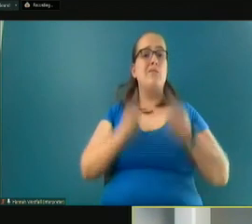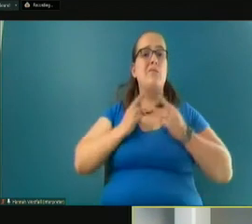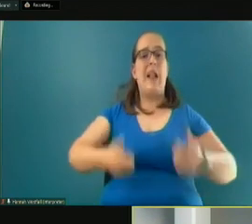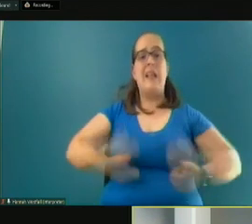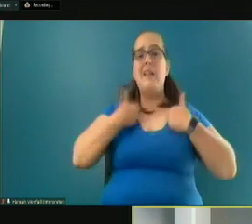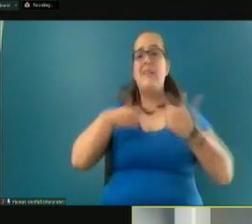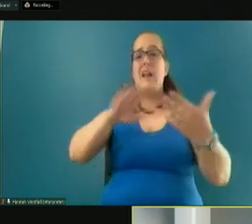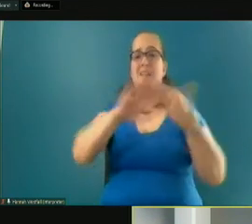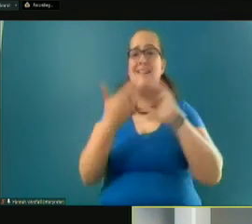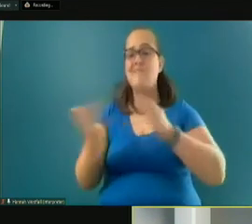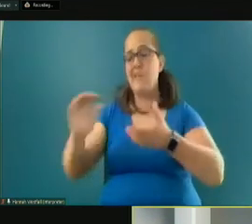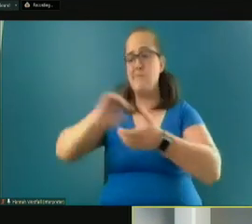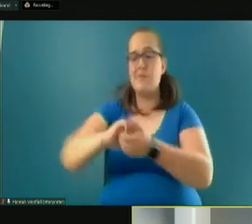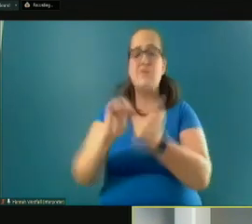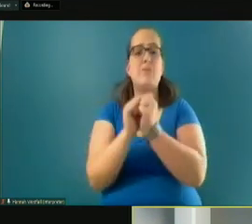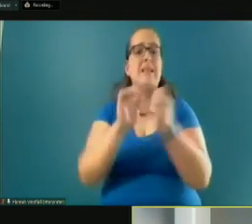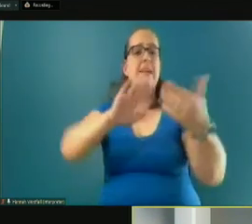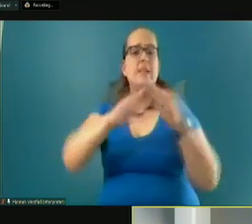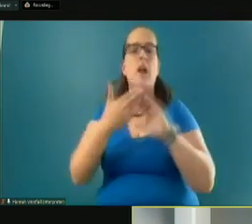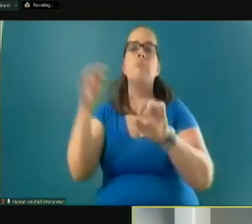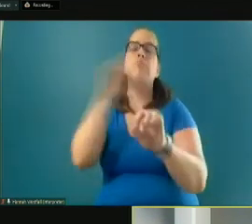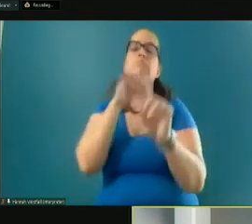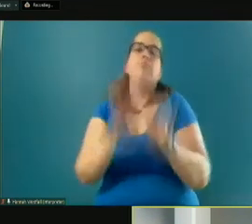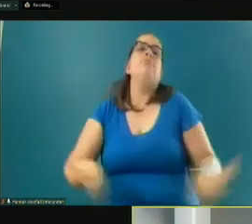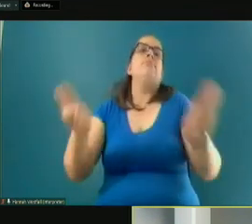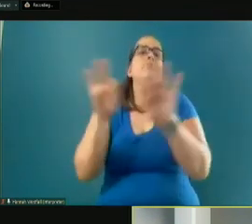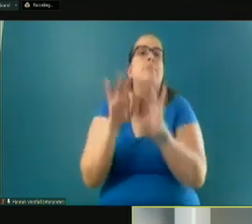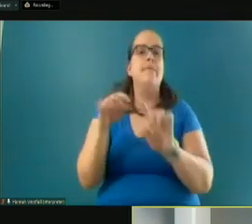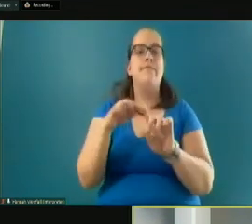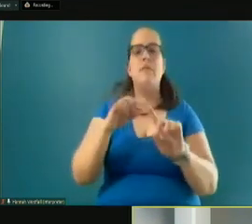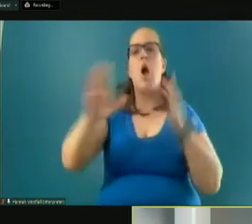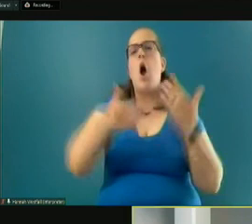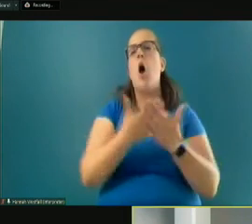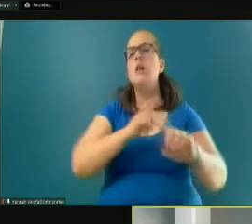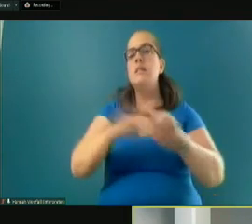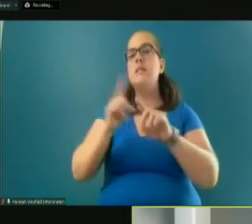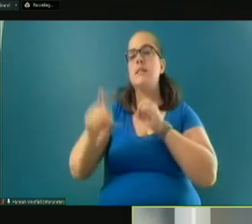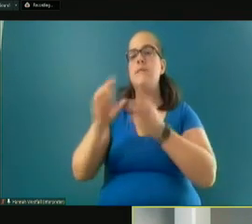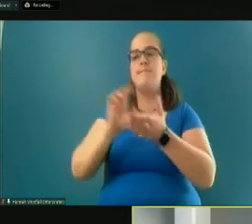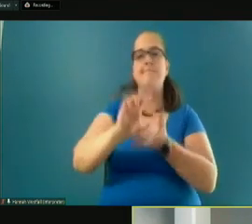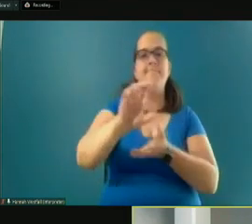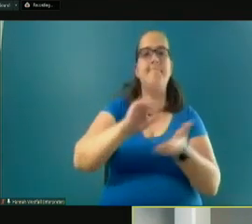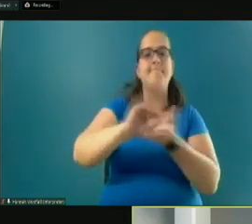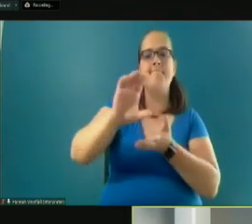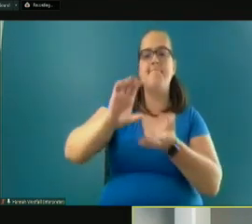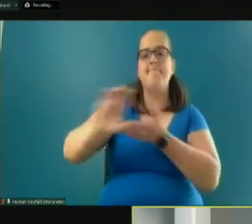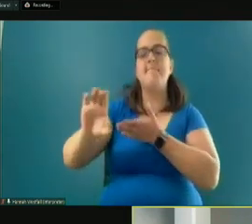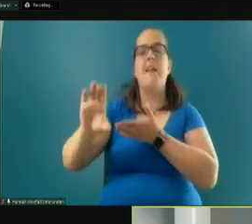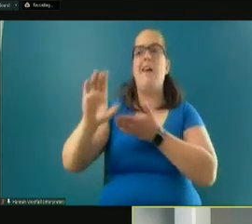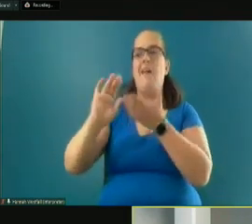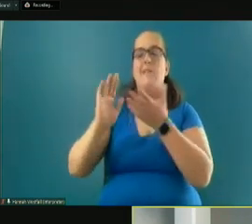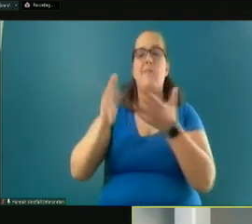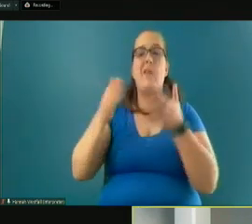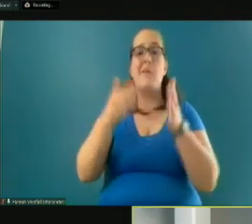the partnerships with our cities is critically important. All the different funding mechanisms that fund all of our services.